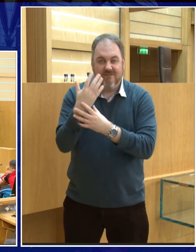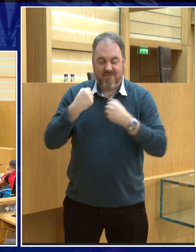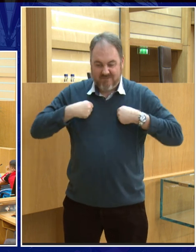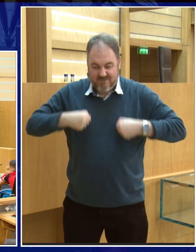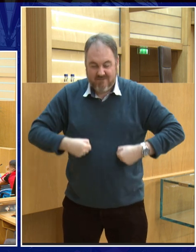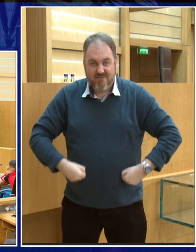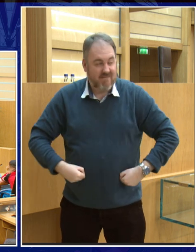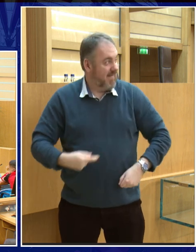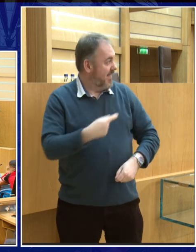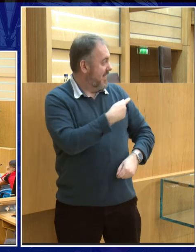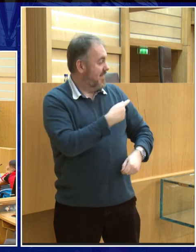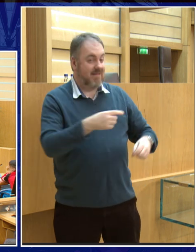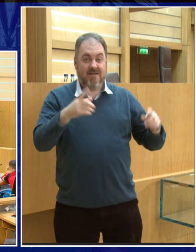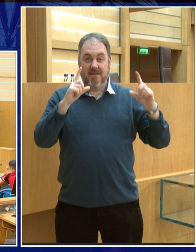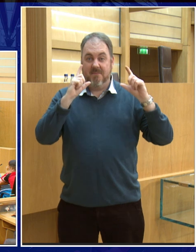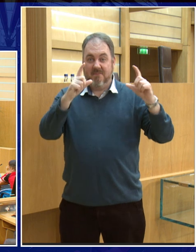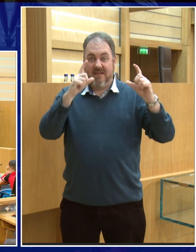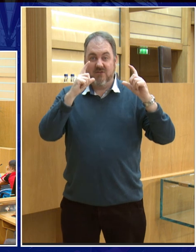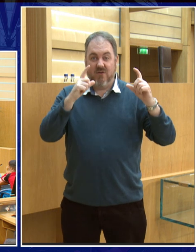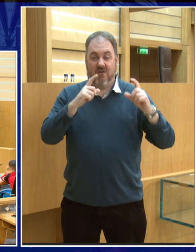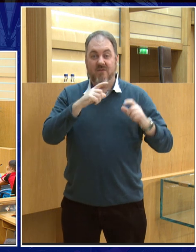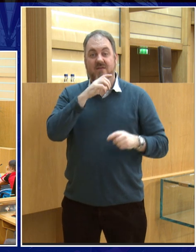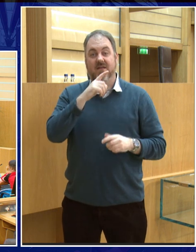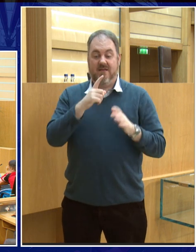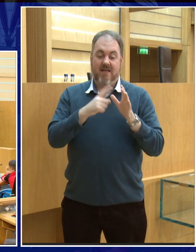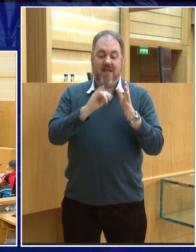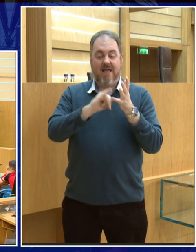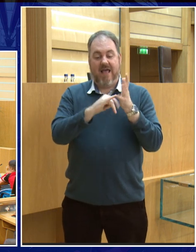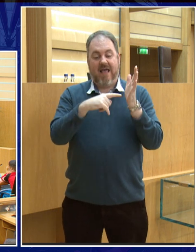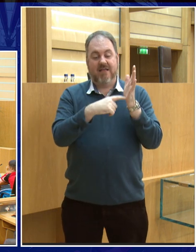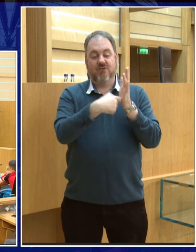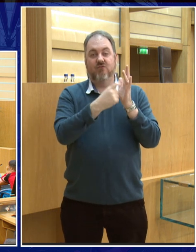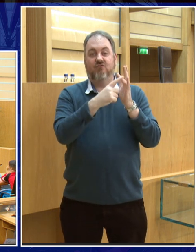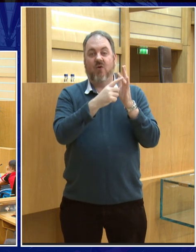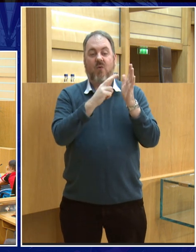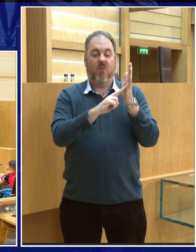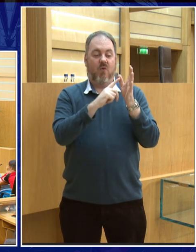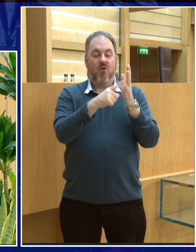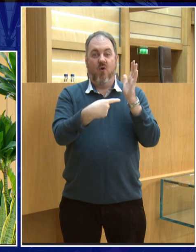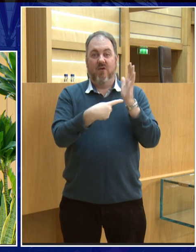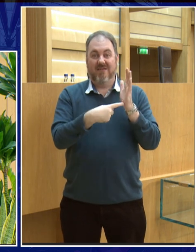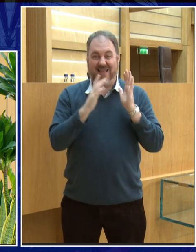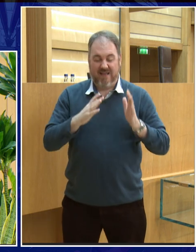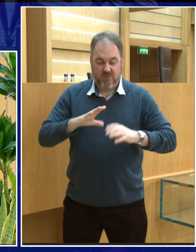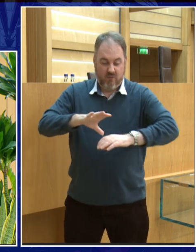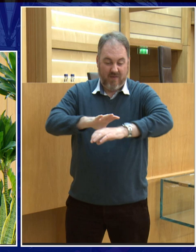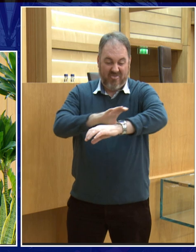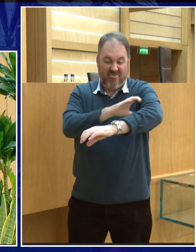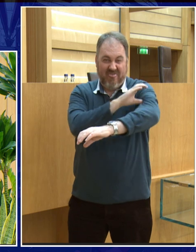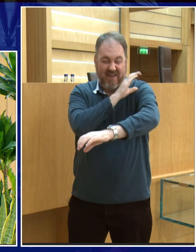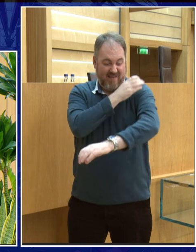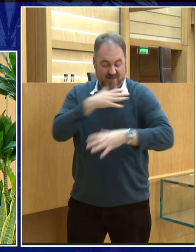It's a picture of an astronaut on the Moon. And he's wearing a big, bulky space suit. And they had to wear that because, A,